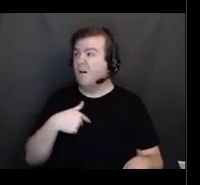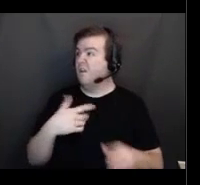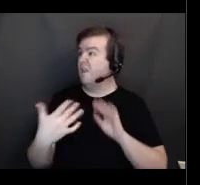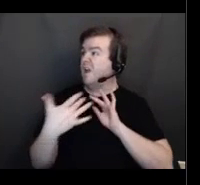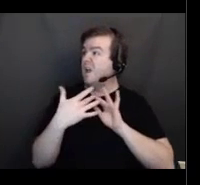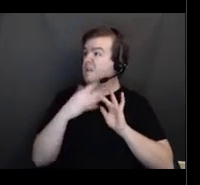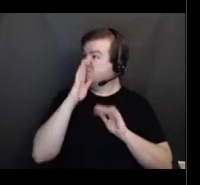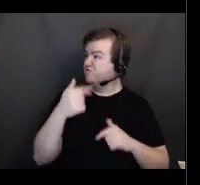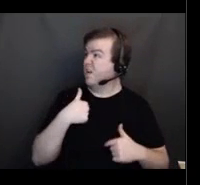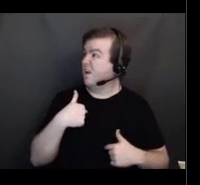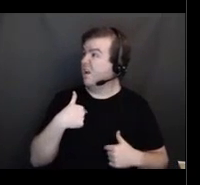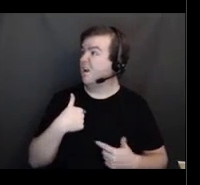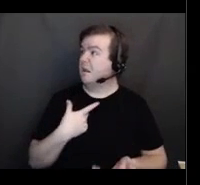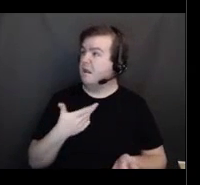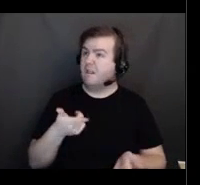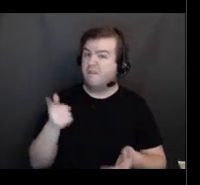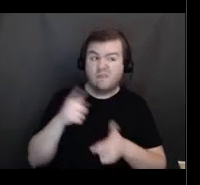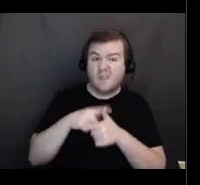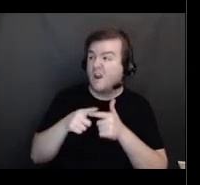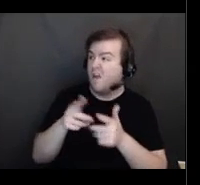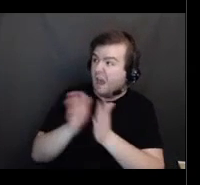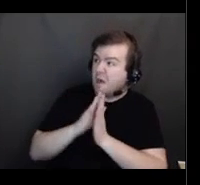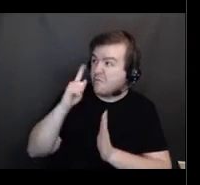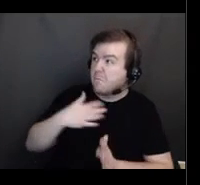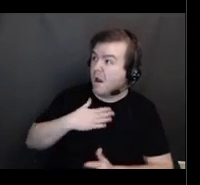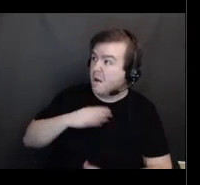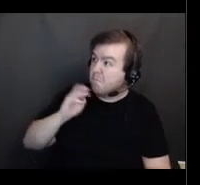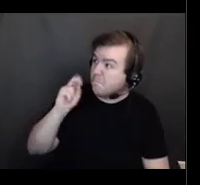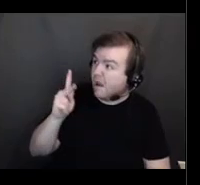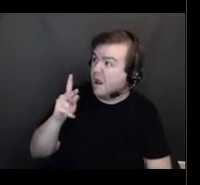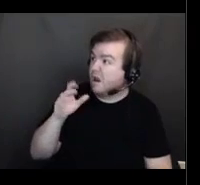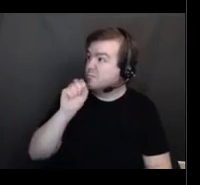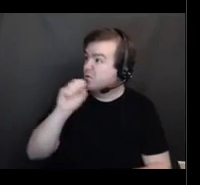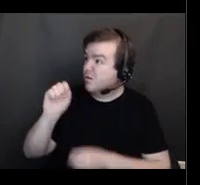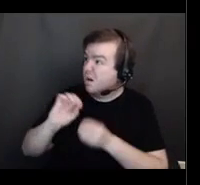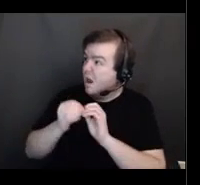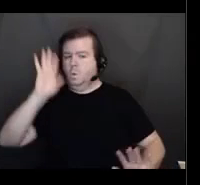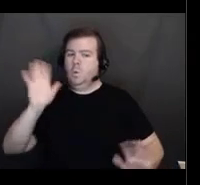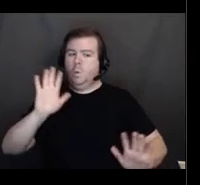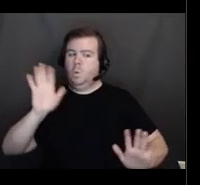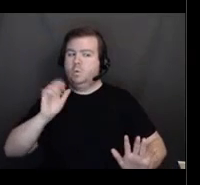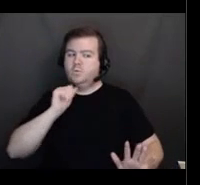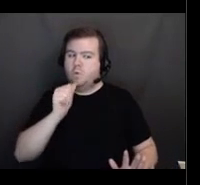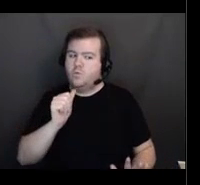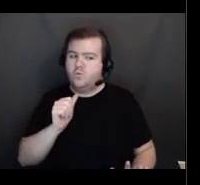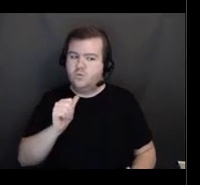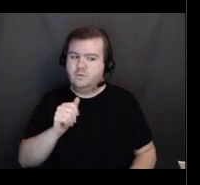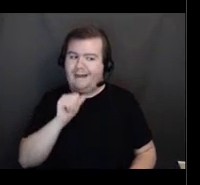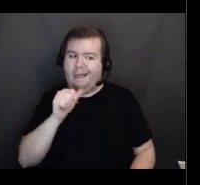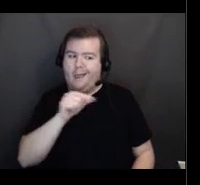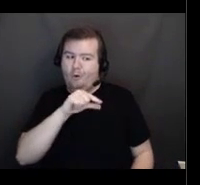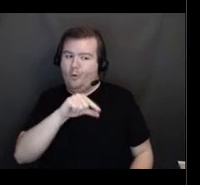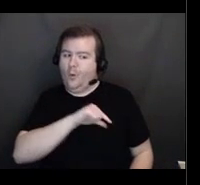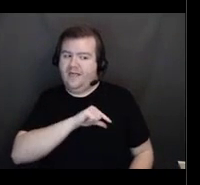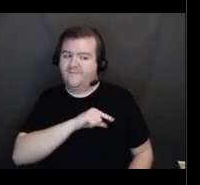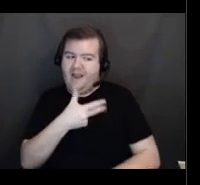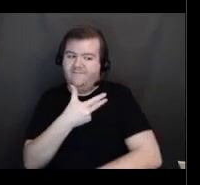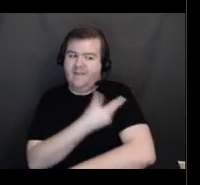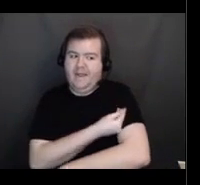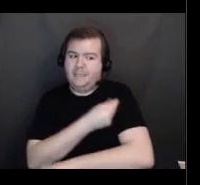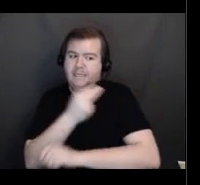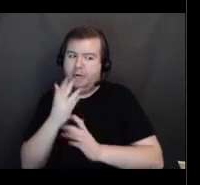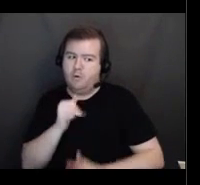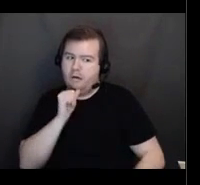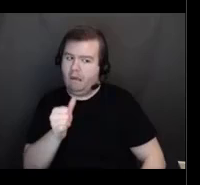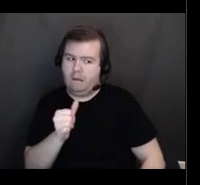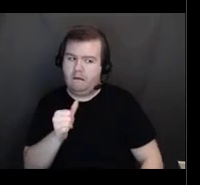asked for their bank account information or a social security number. You know that that is not a qualified vaccinator trying to set up